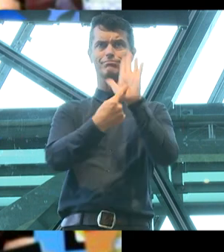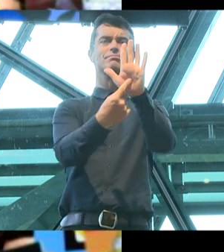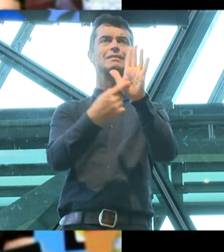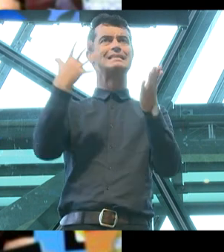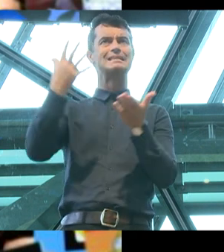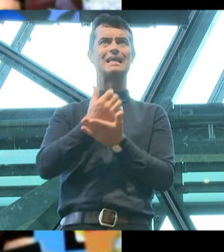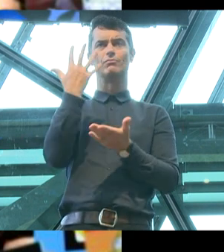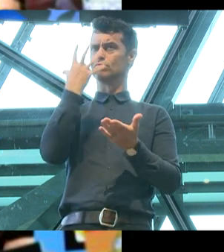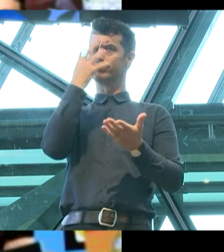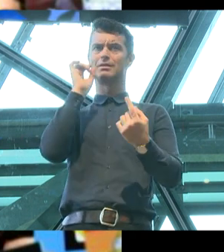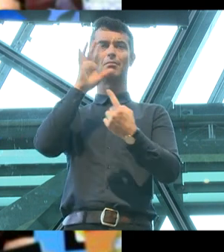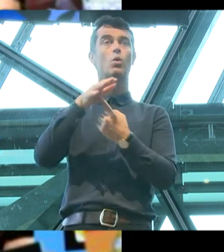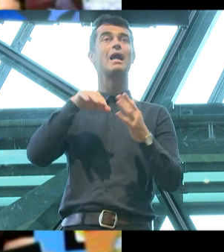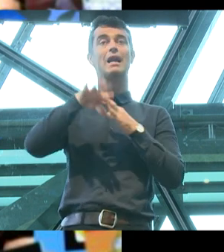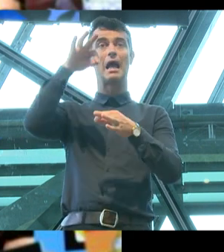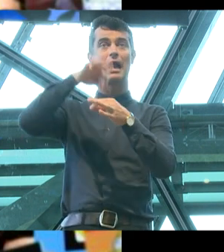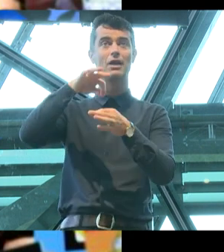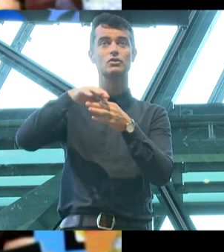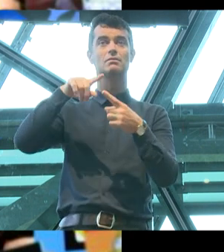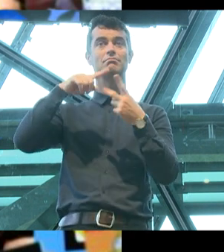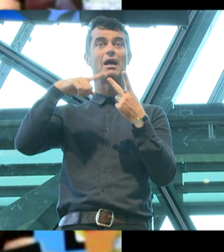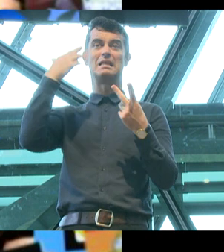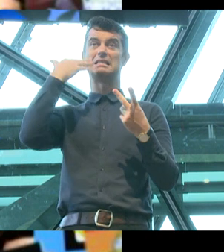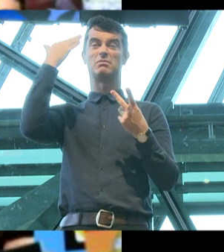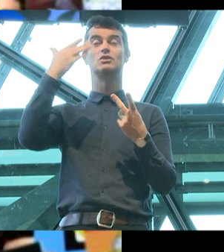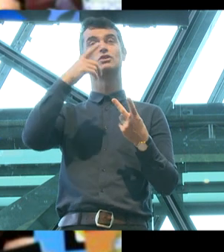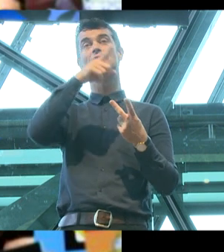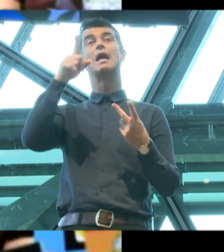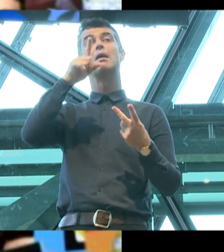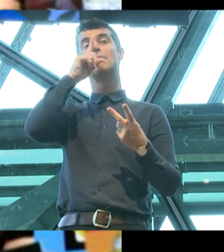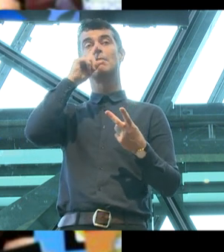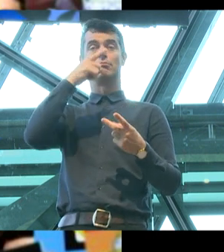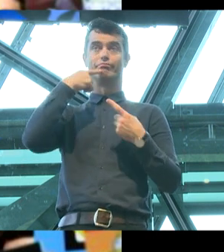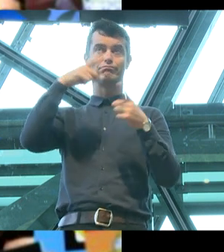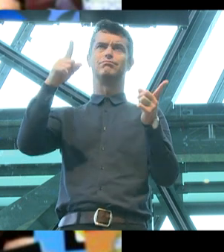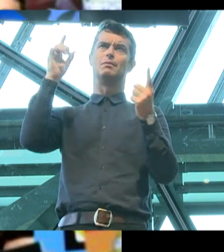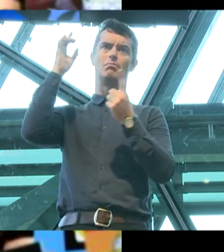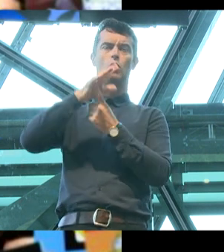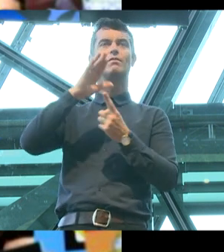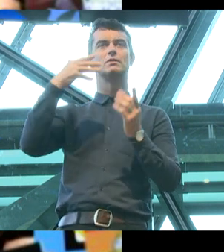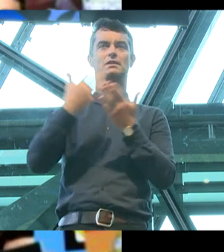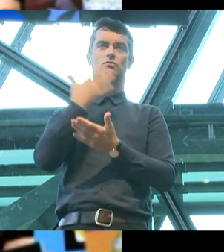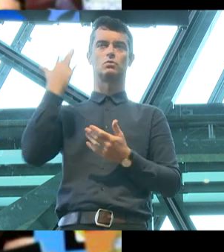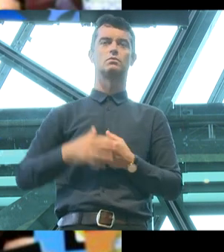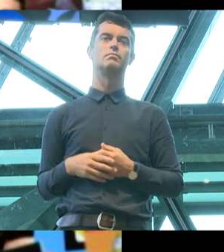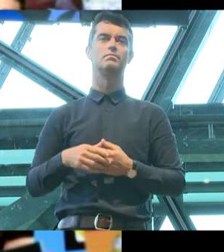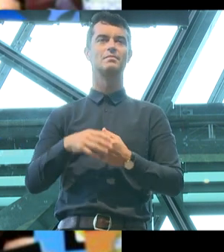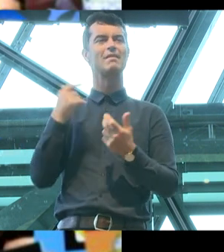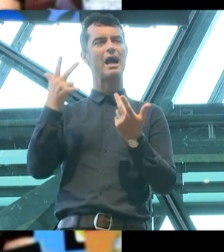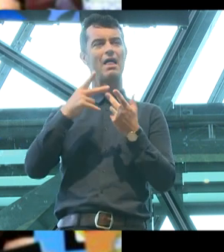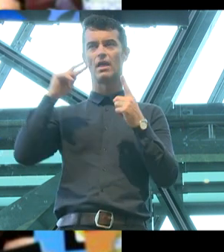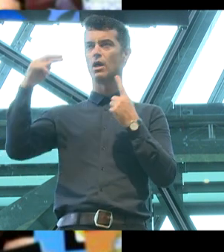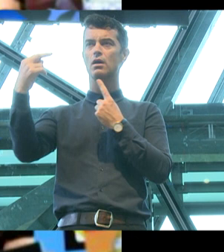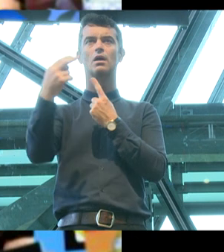again in both the election campaign and speeches. We've also got other ways to see this country and other